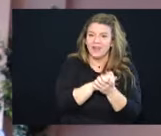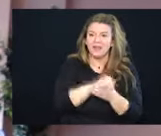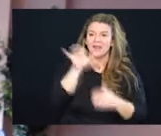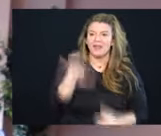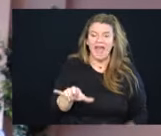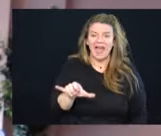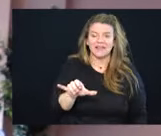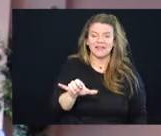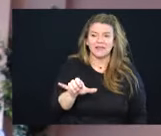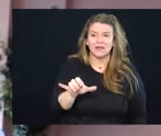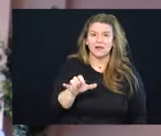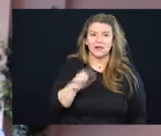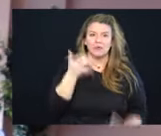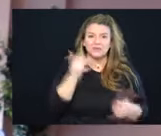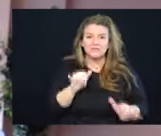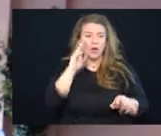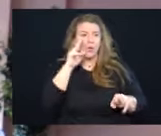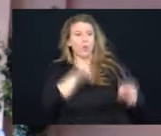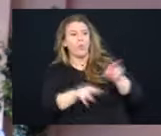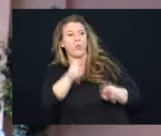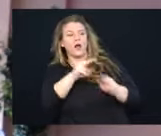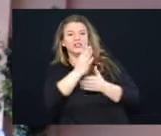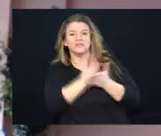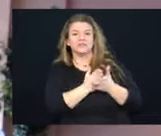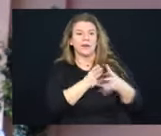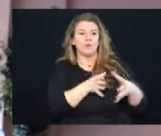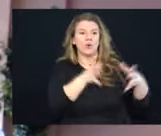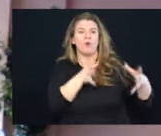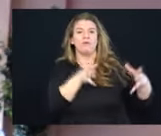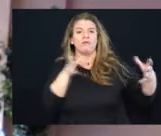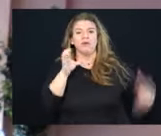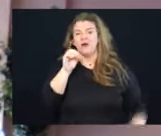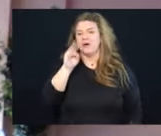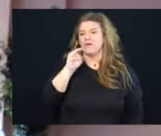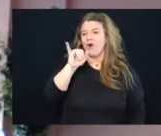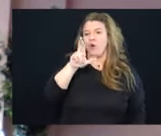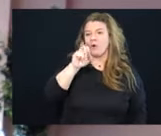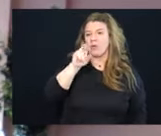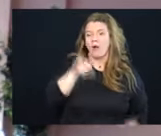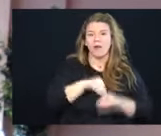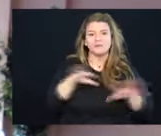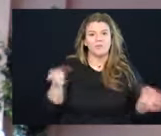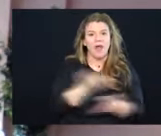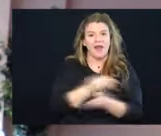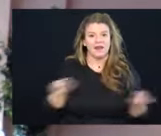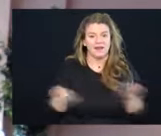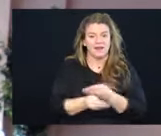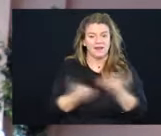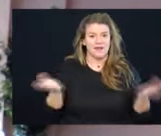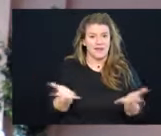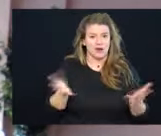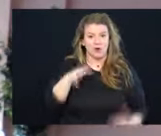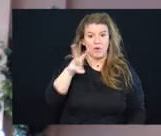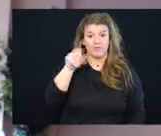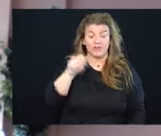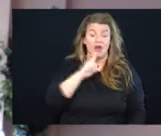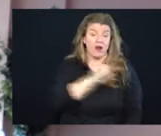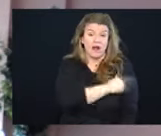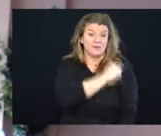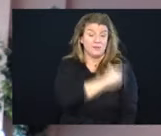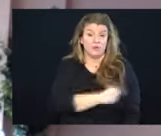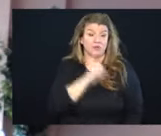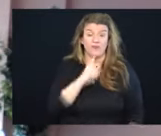we are still watching some of the growth of the Omicron variant spread in West Virginia. Our hospitals are full